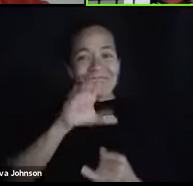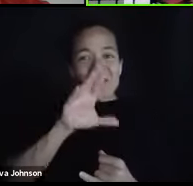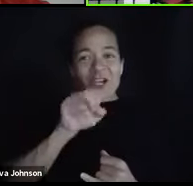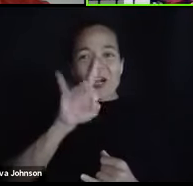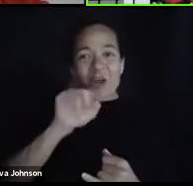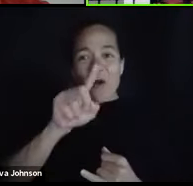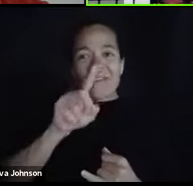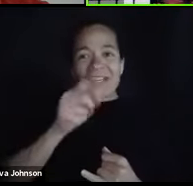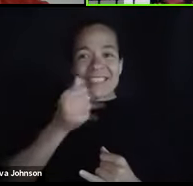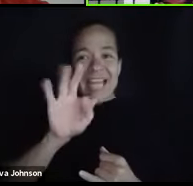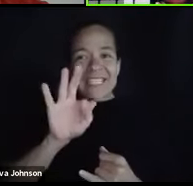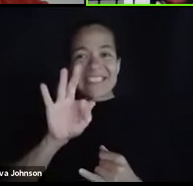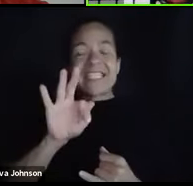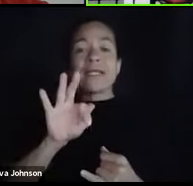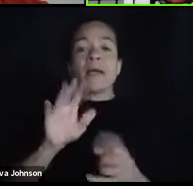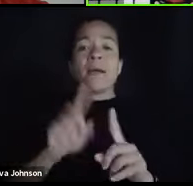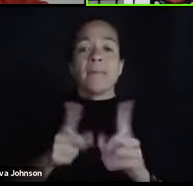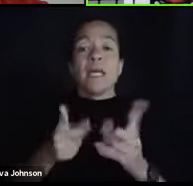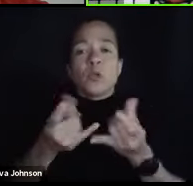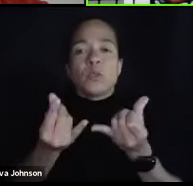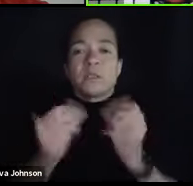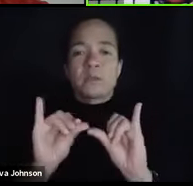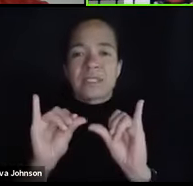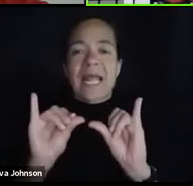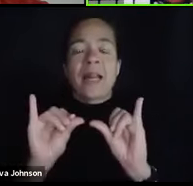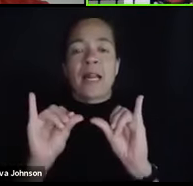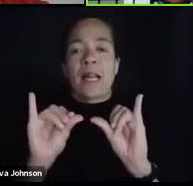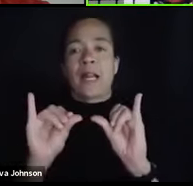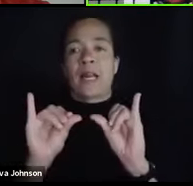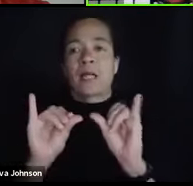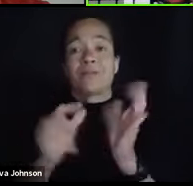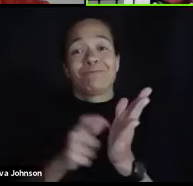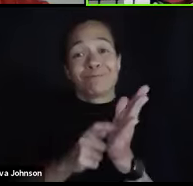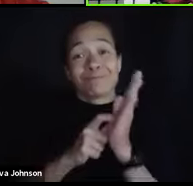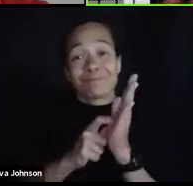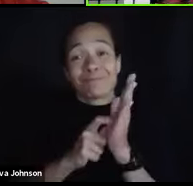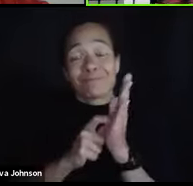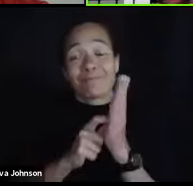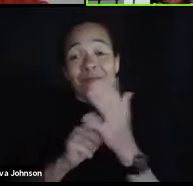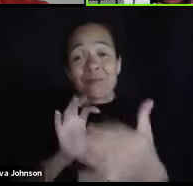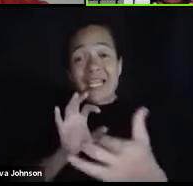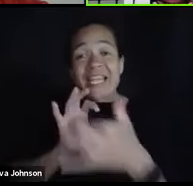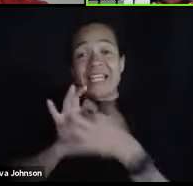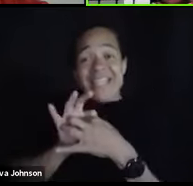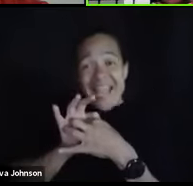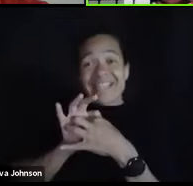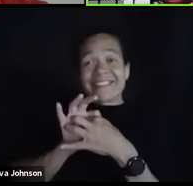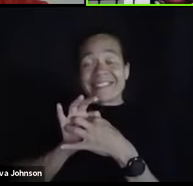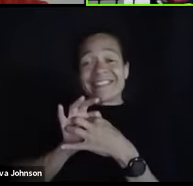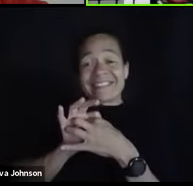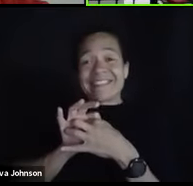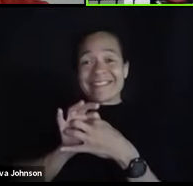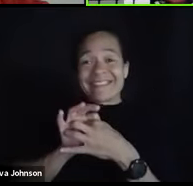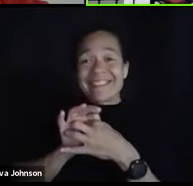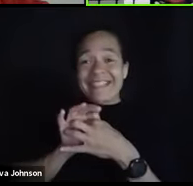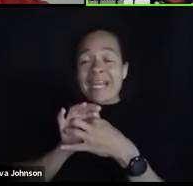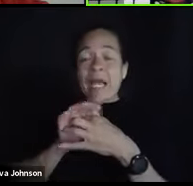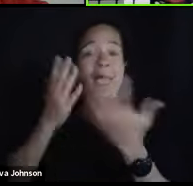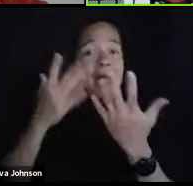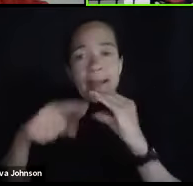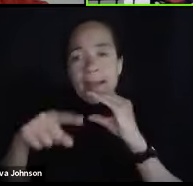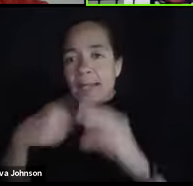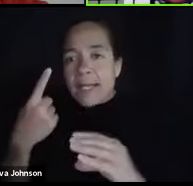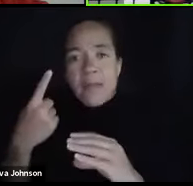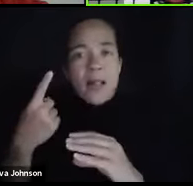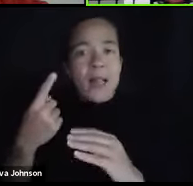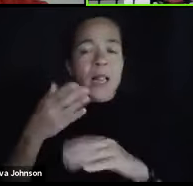but you still are going to have to connect with me. If that's email after the